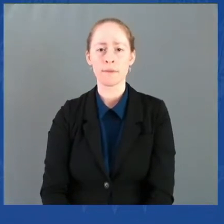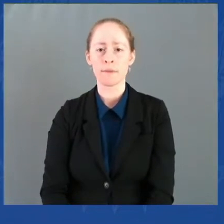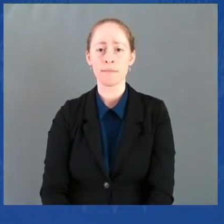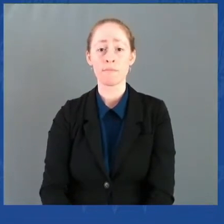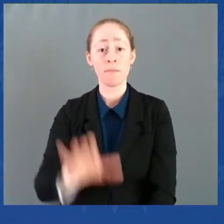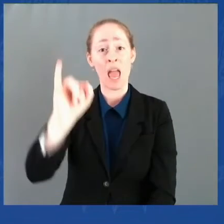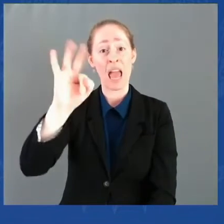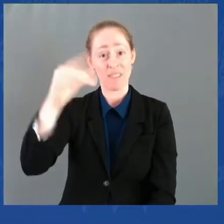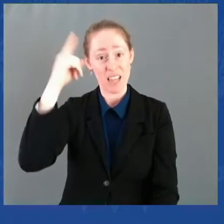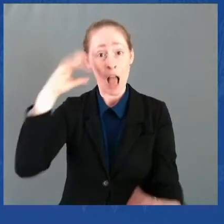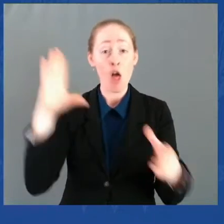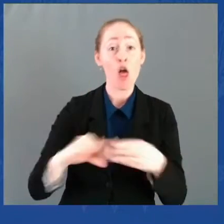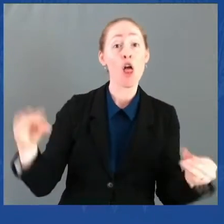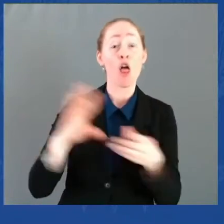That's what it is. Thank you. you. Thank